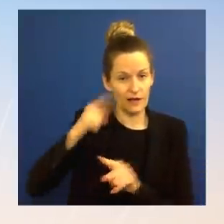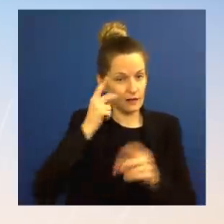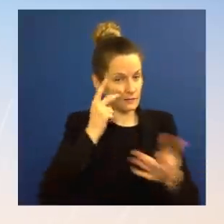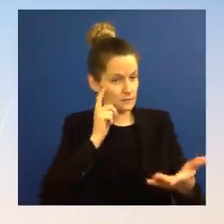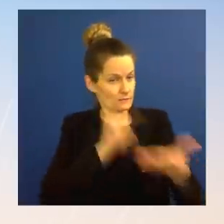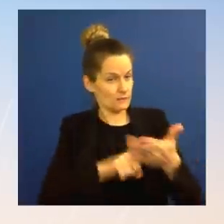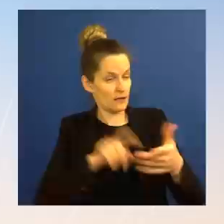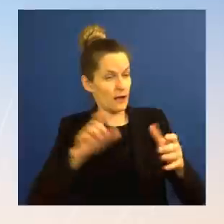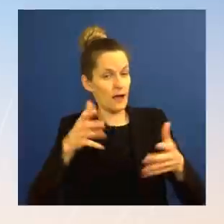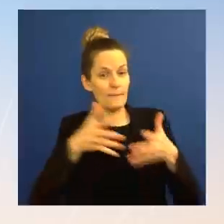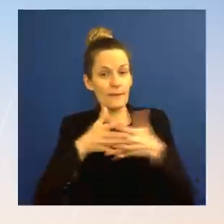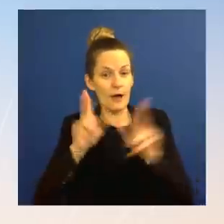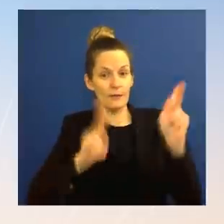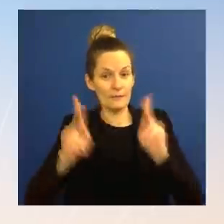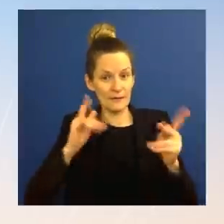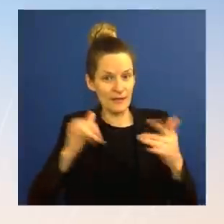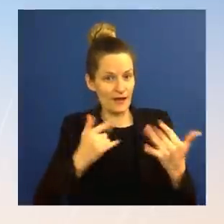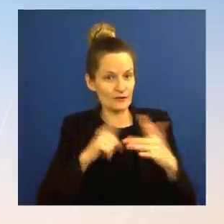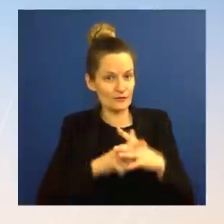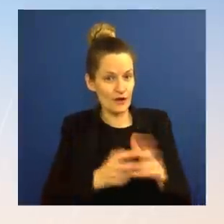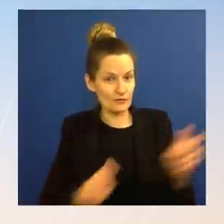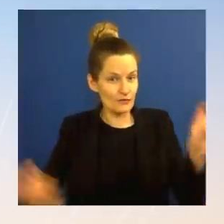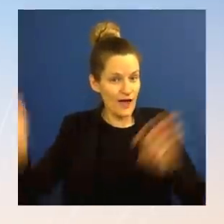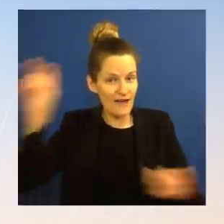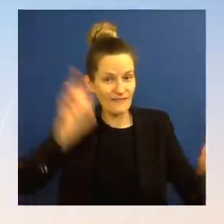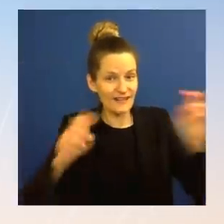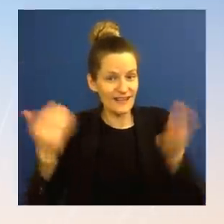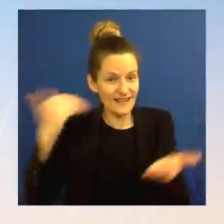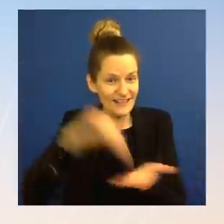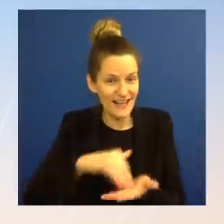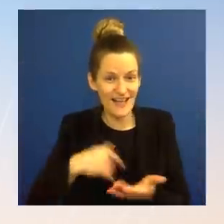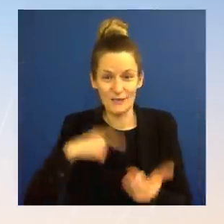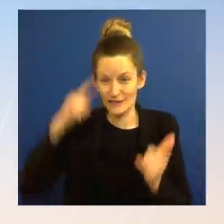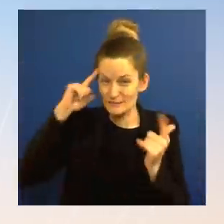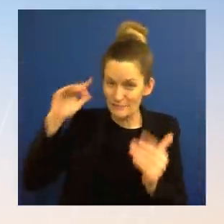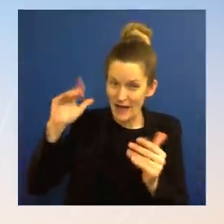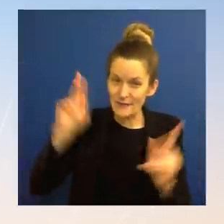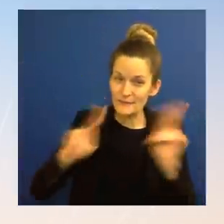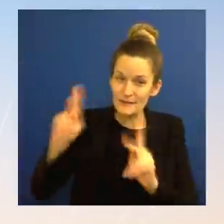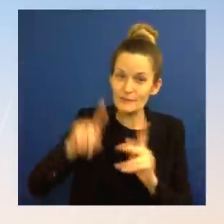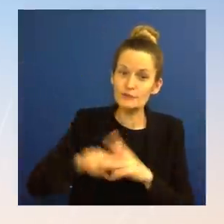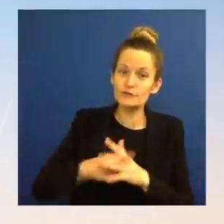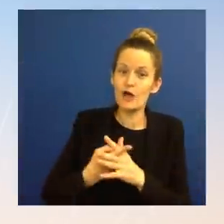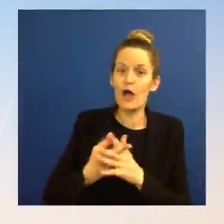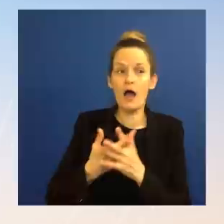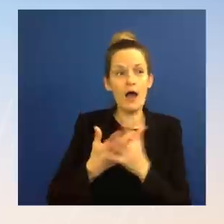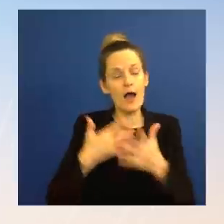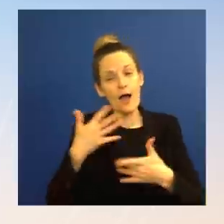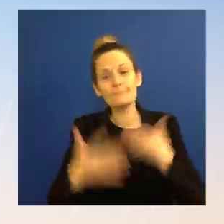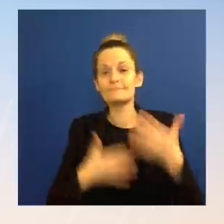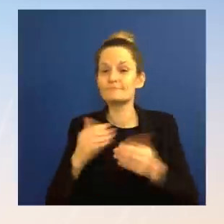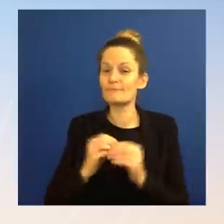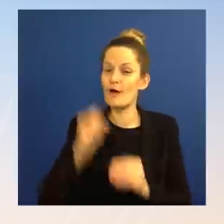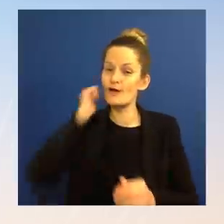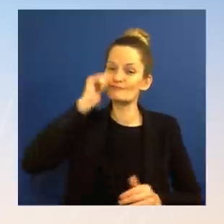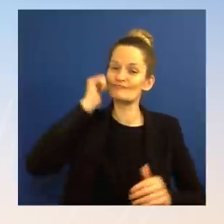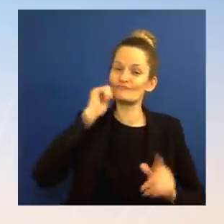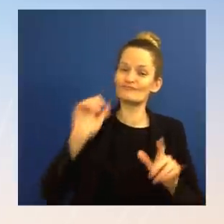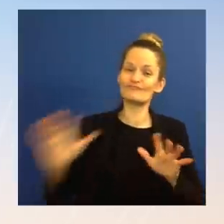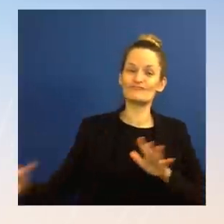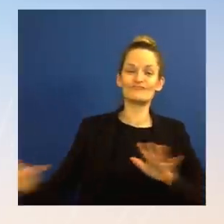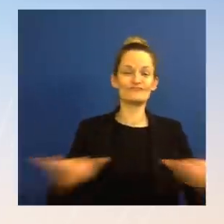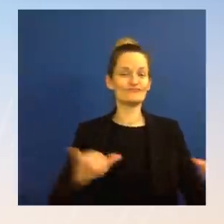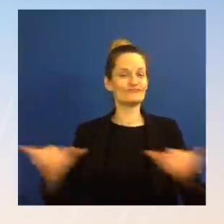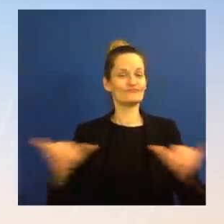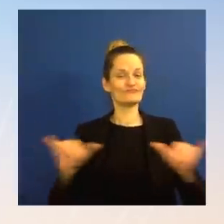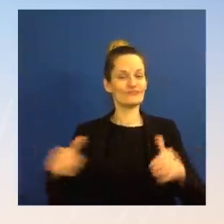And we also expect to see continued moderation in used car prices. So that's what our prediction, our assessment is